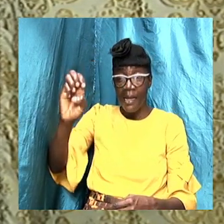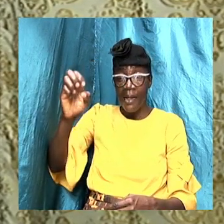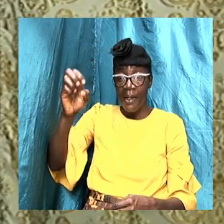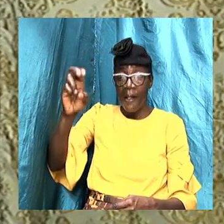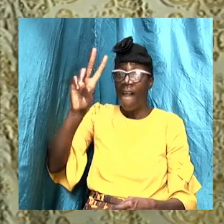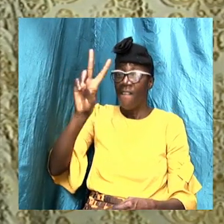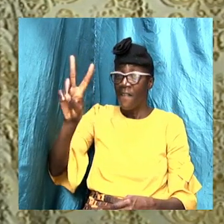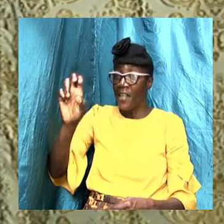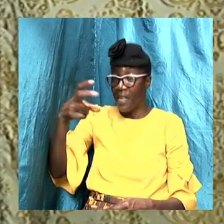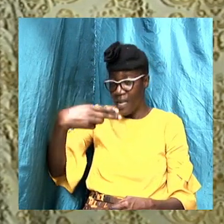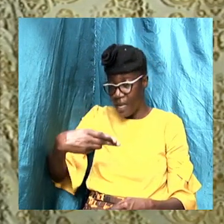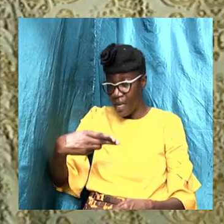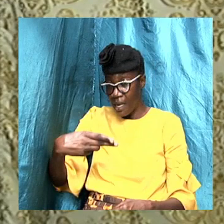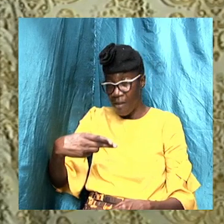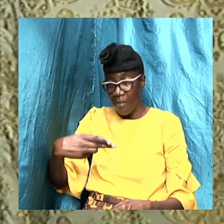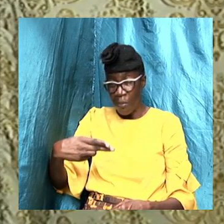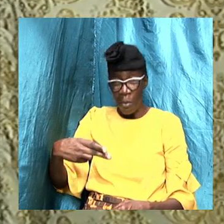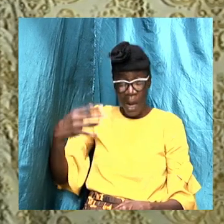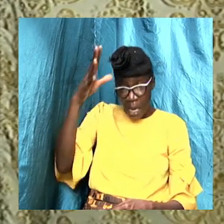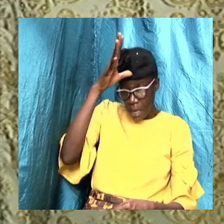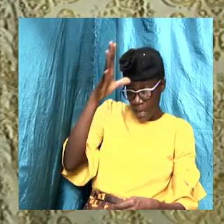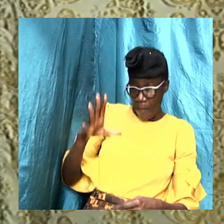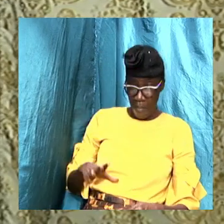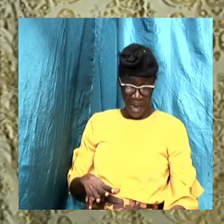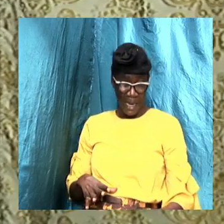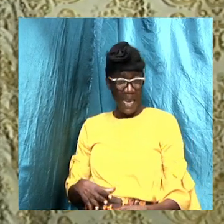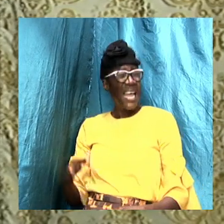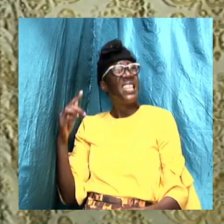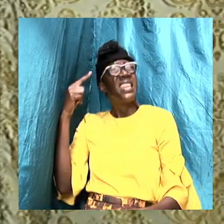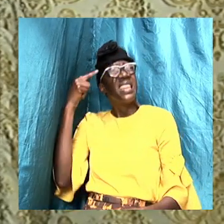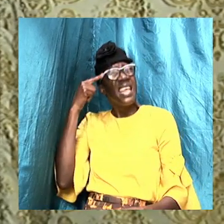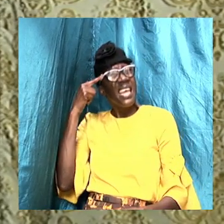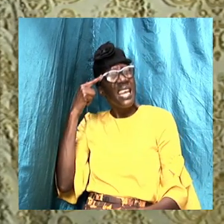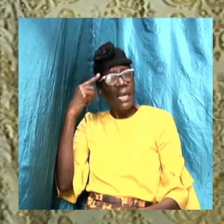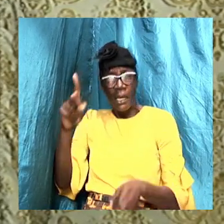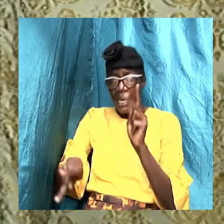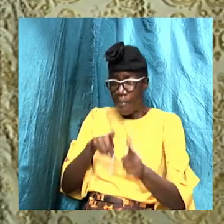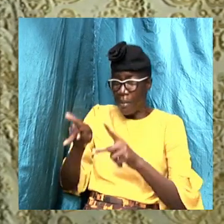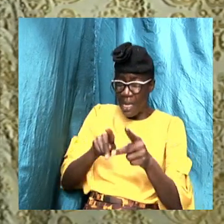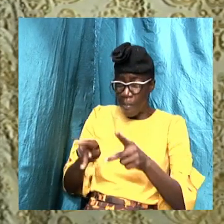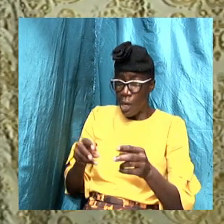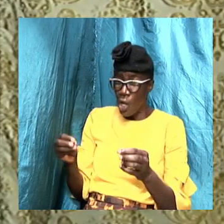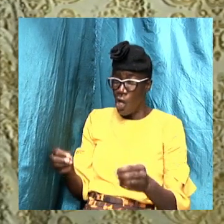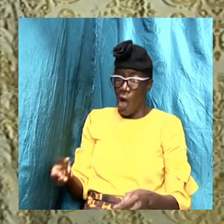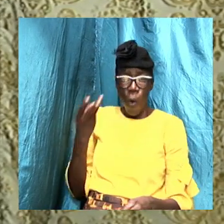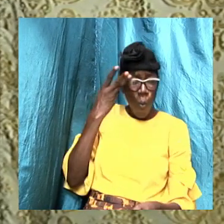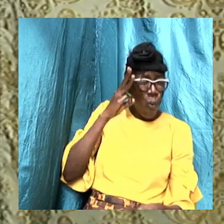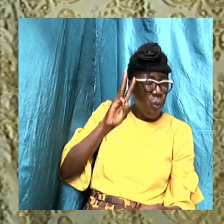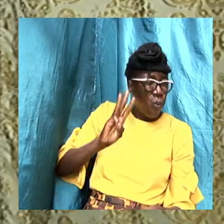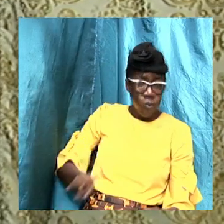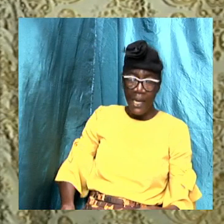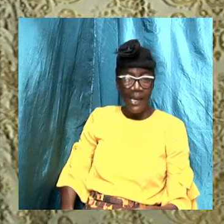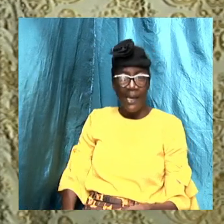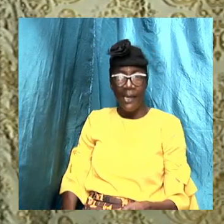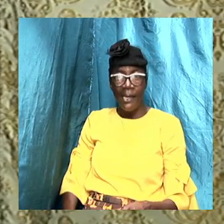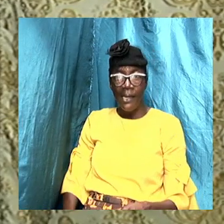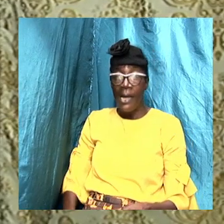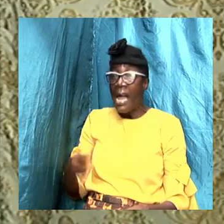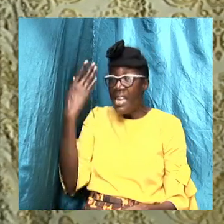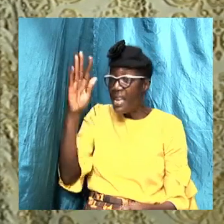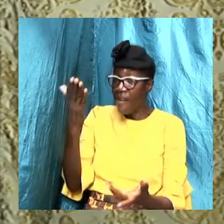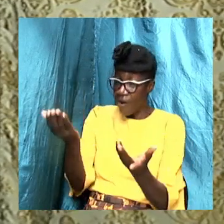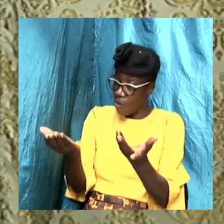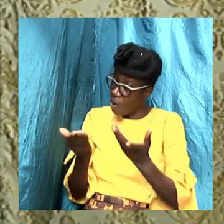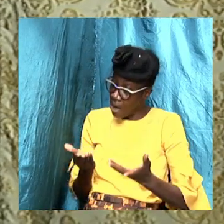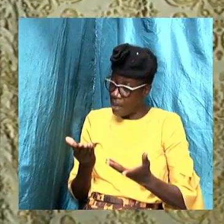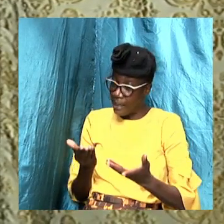he thought that the folks at Nineveh were wicked, and he did not want,